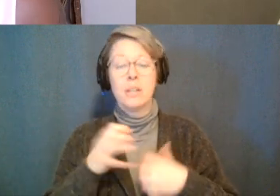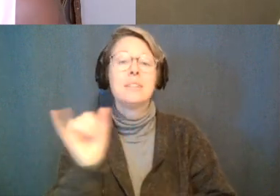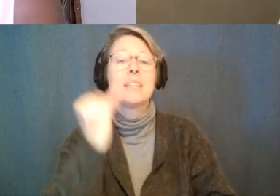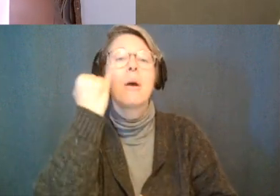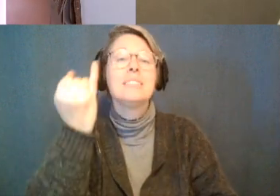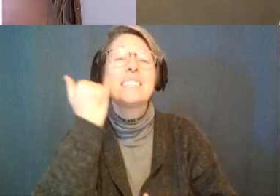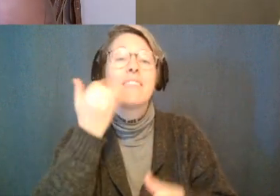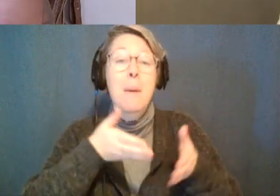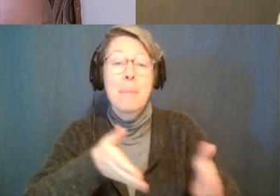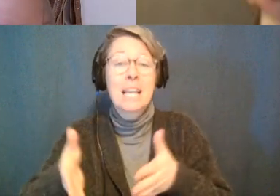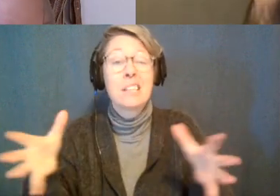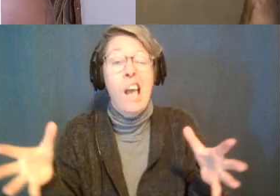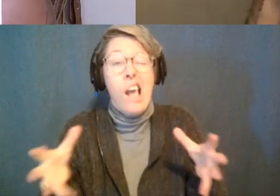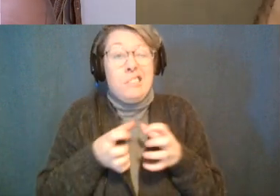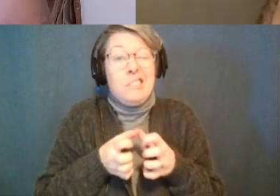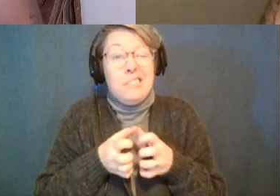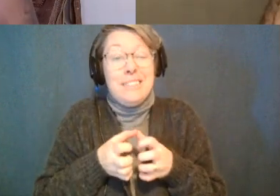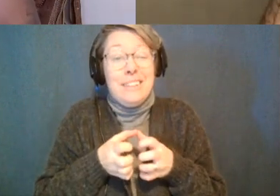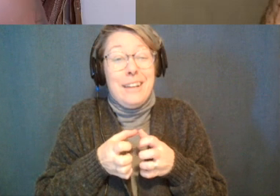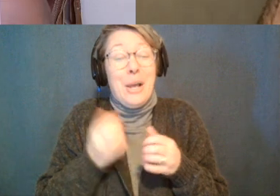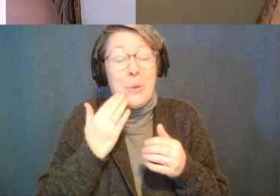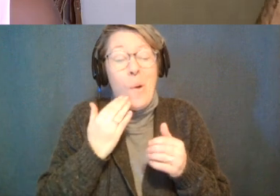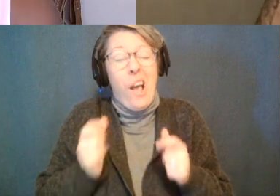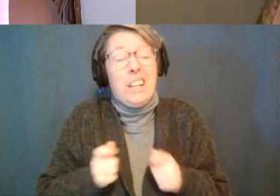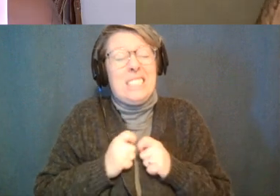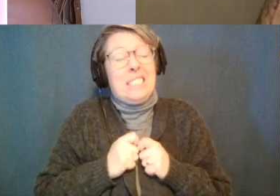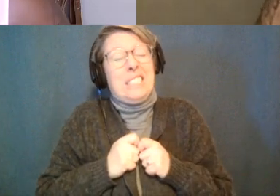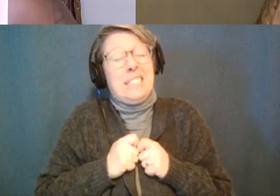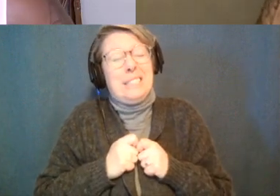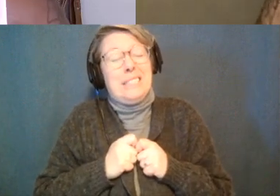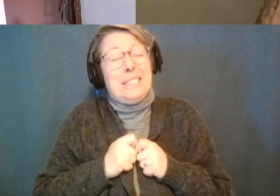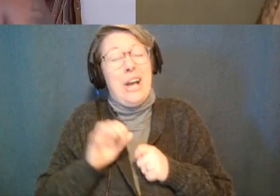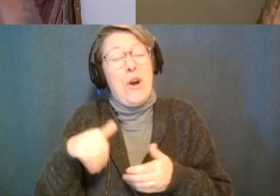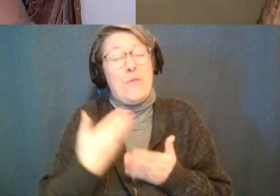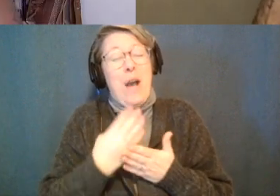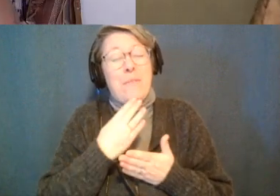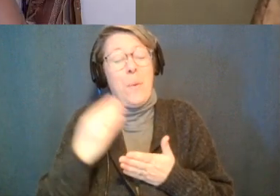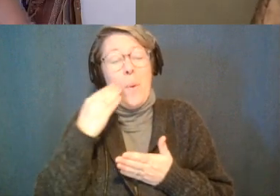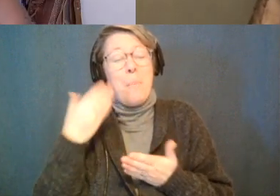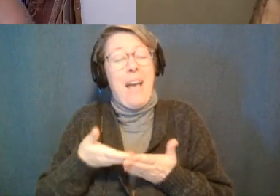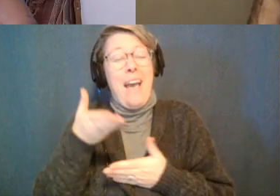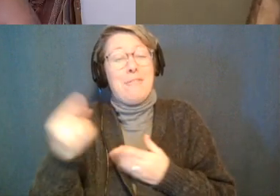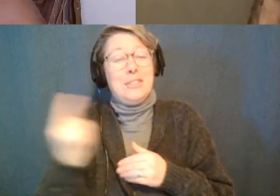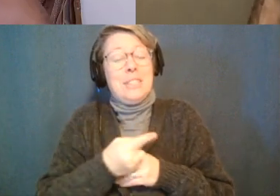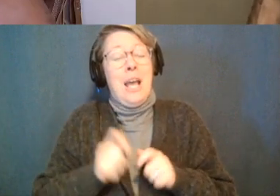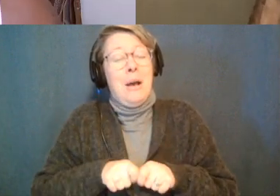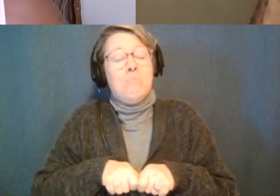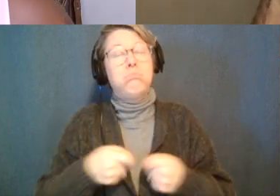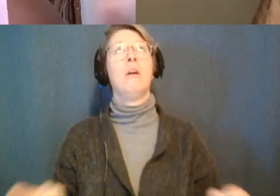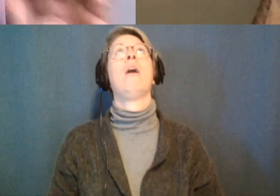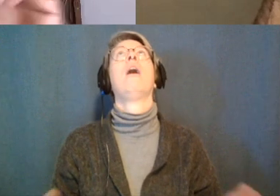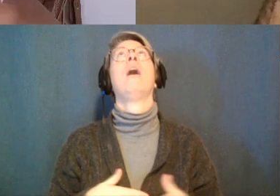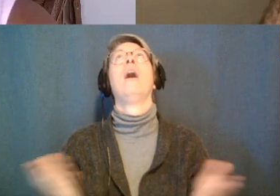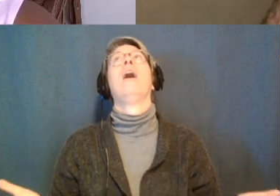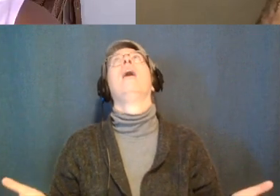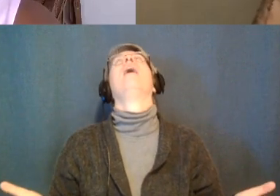pants like super tight like the ones you got to peel off and you're wearing them for hours and then when you finally get home it's like oh i was hating wearing those like